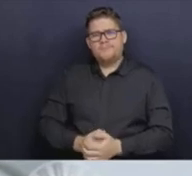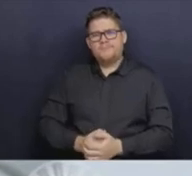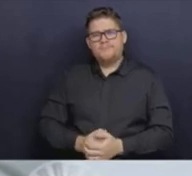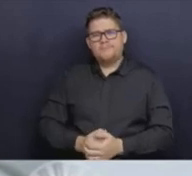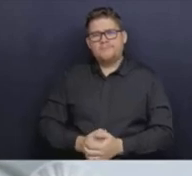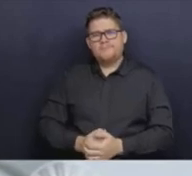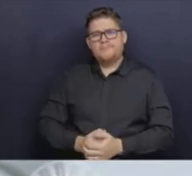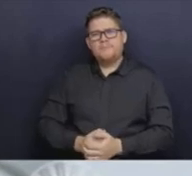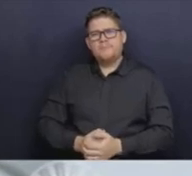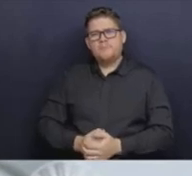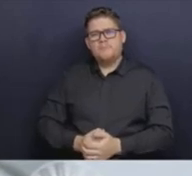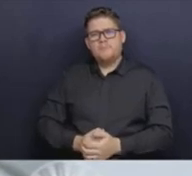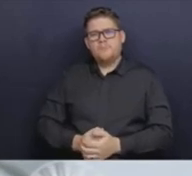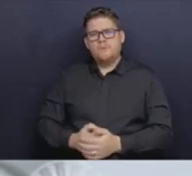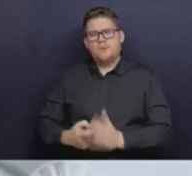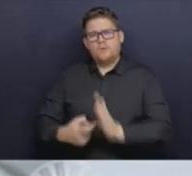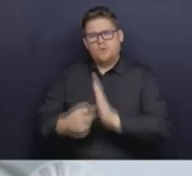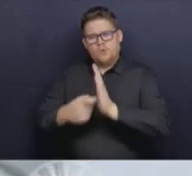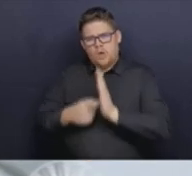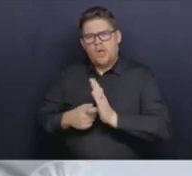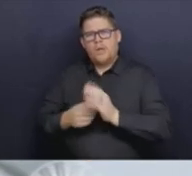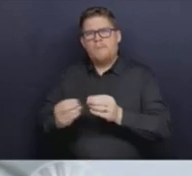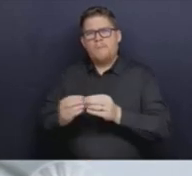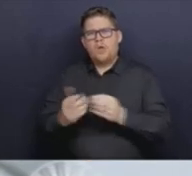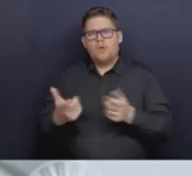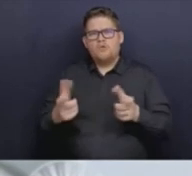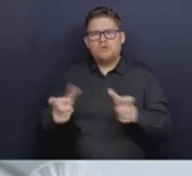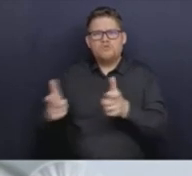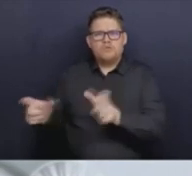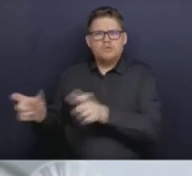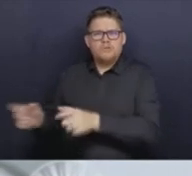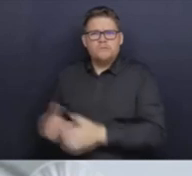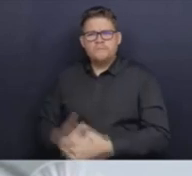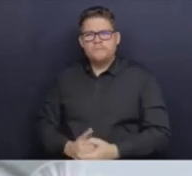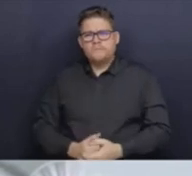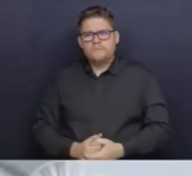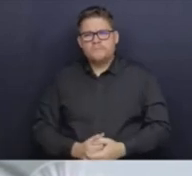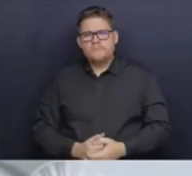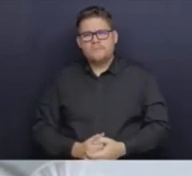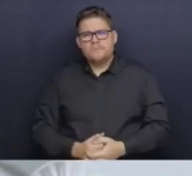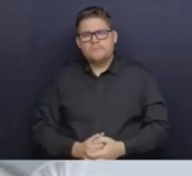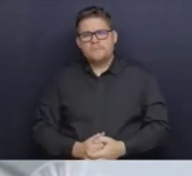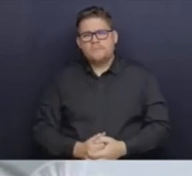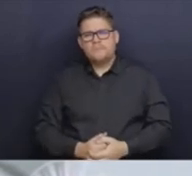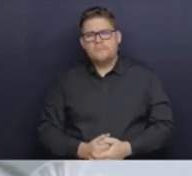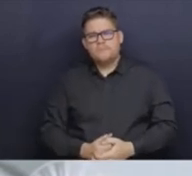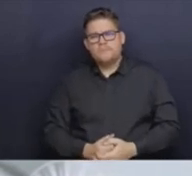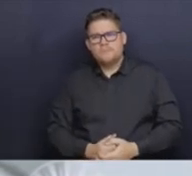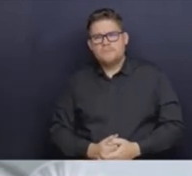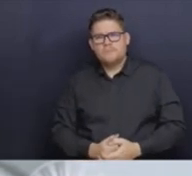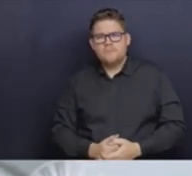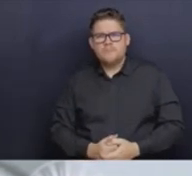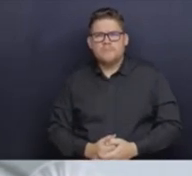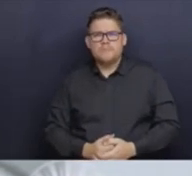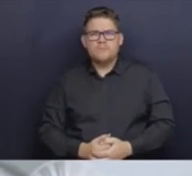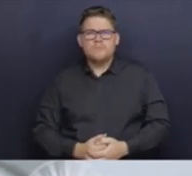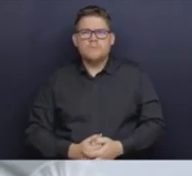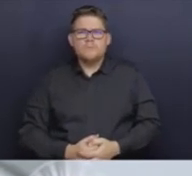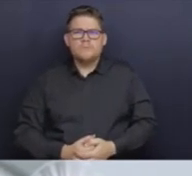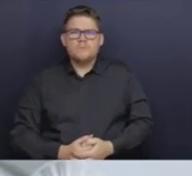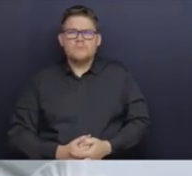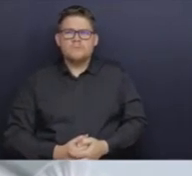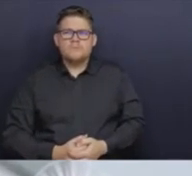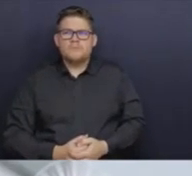precautionary measures? Obviously, as we heard earlier, 100 percent transmission or preventing 100 percent of transmission